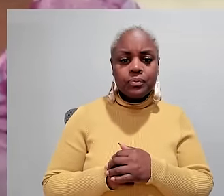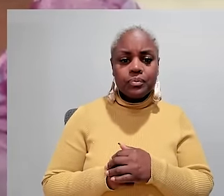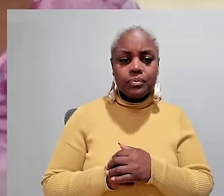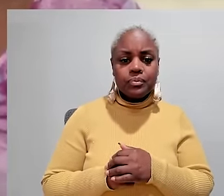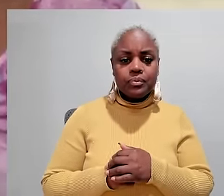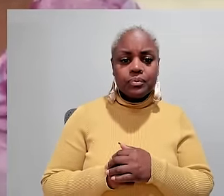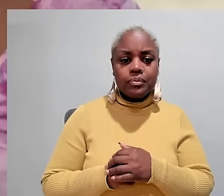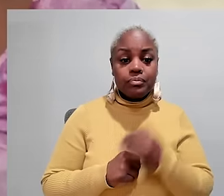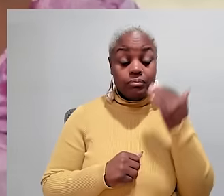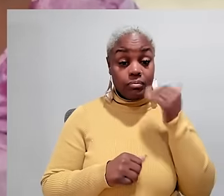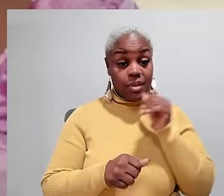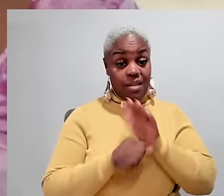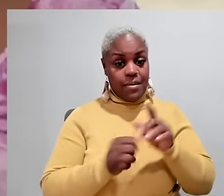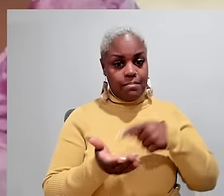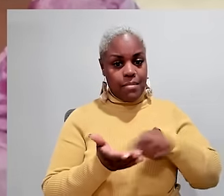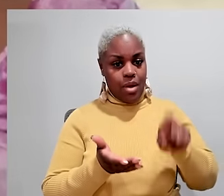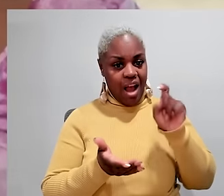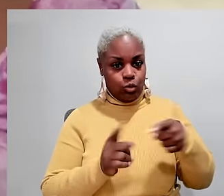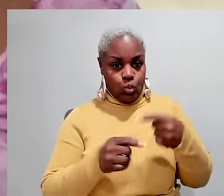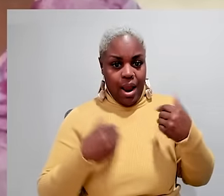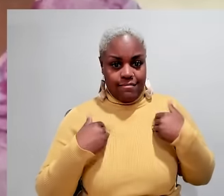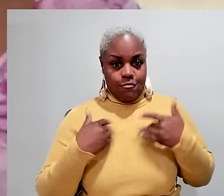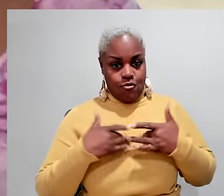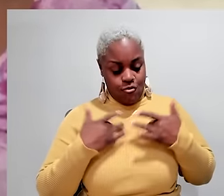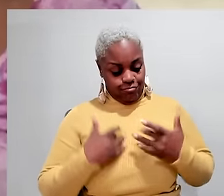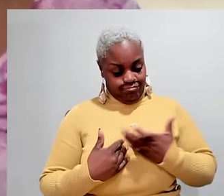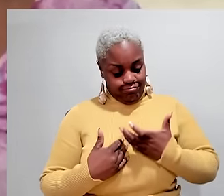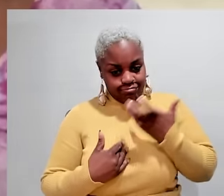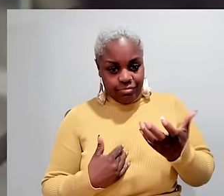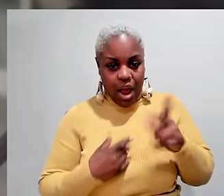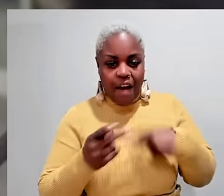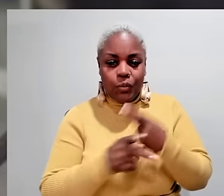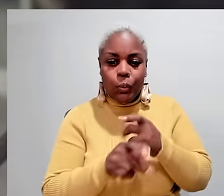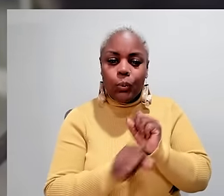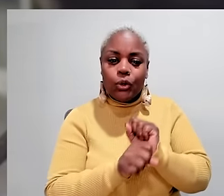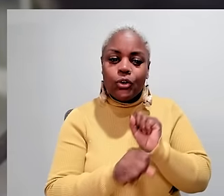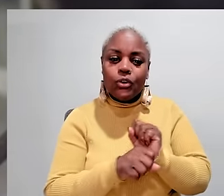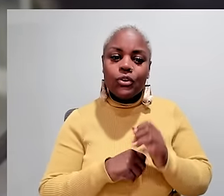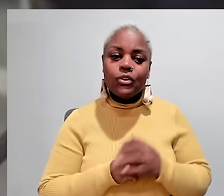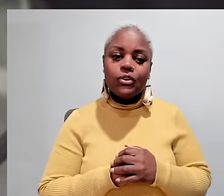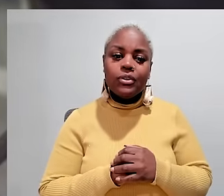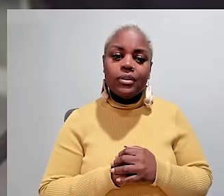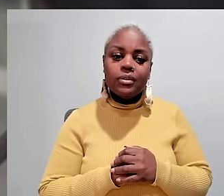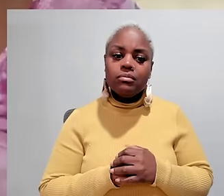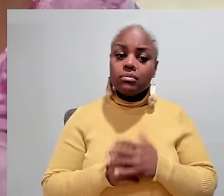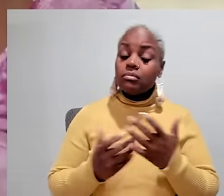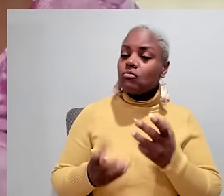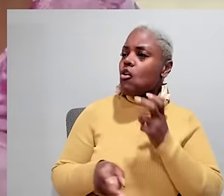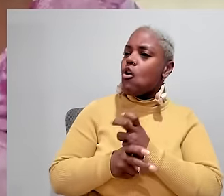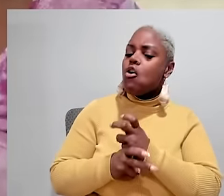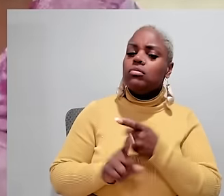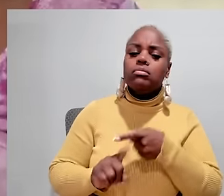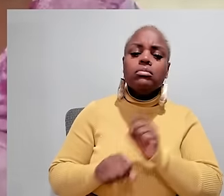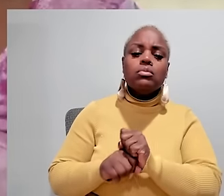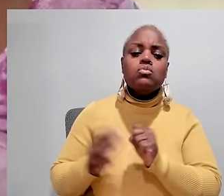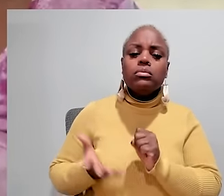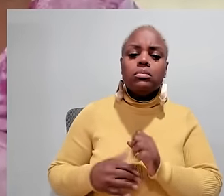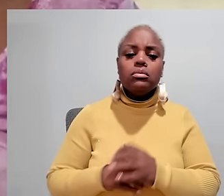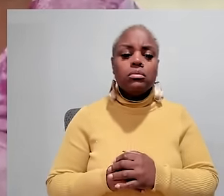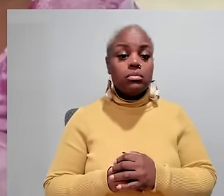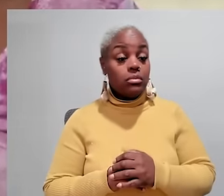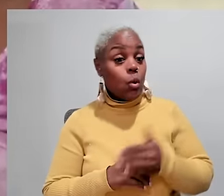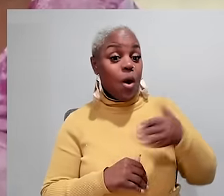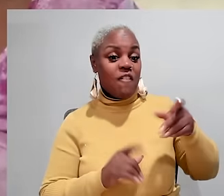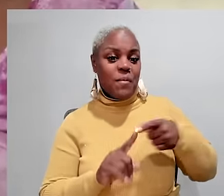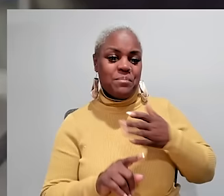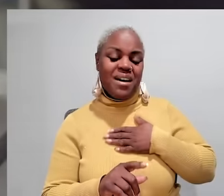there that's why they're leaving is you know no benefits not enough pay you've got to have a heart you know to